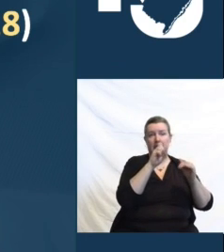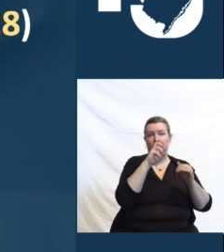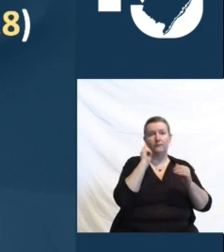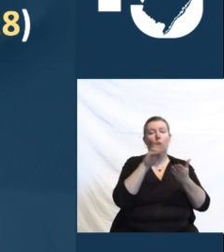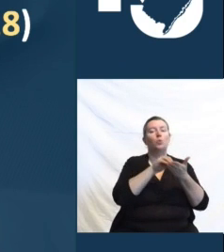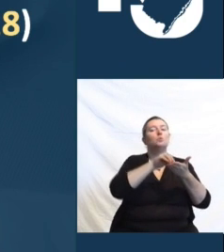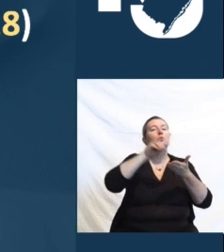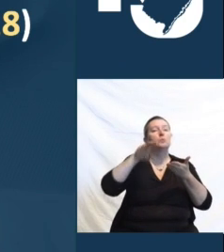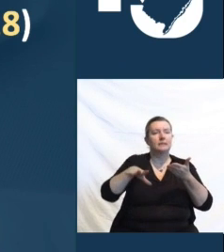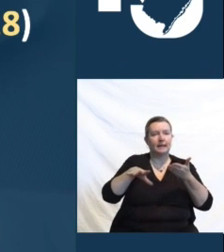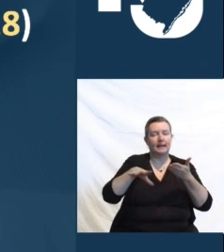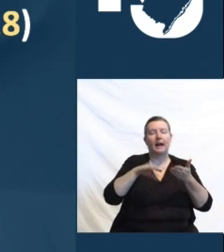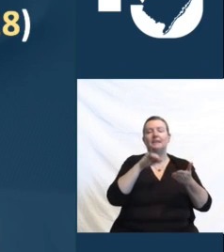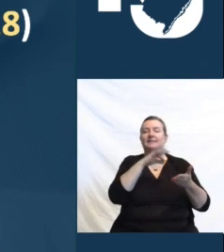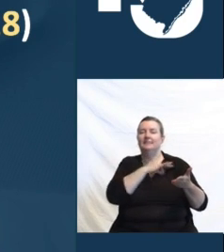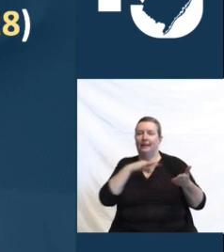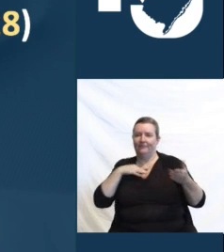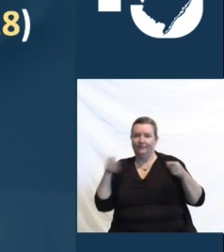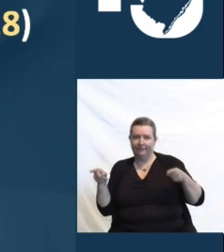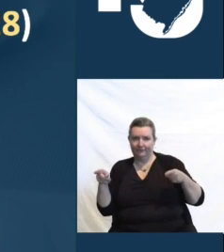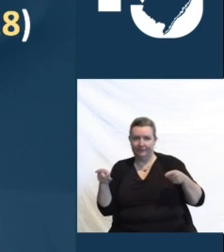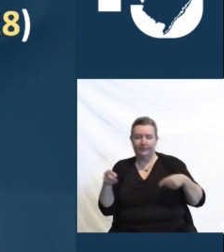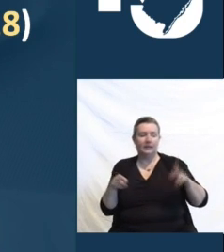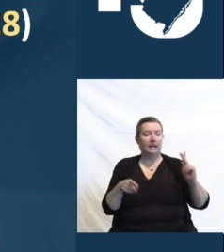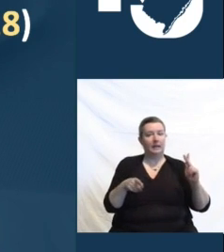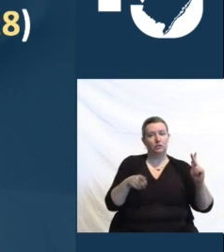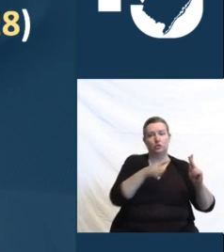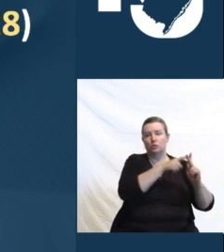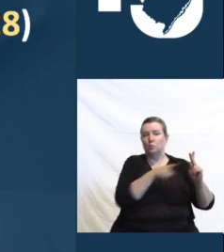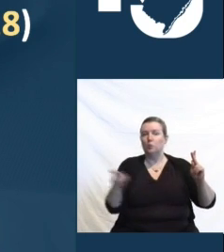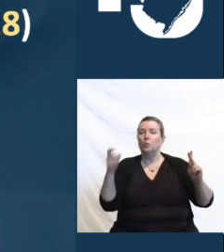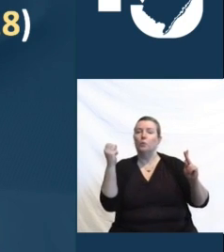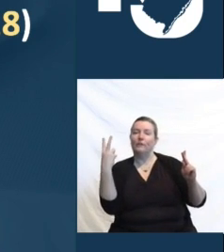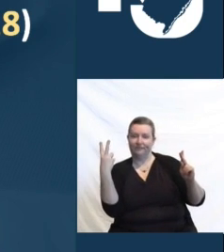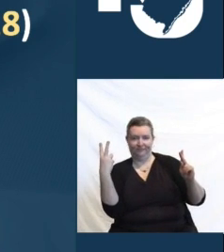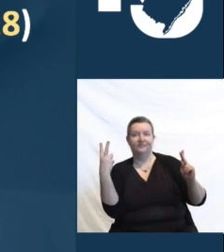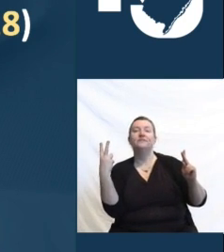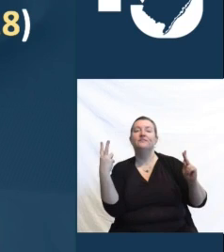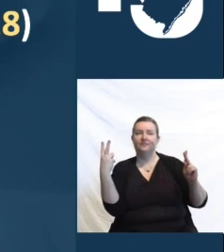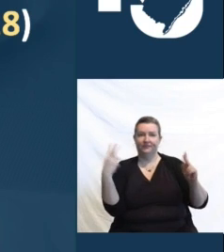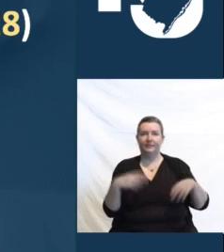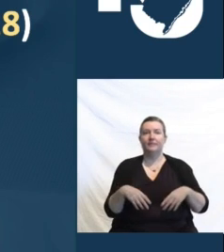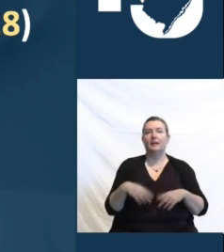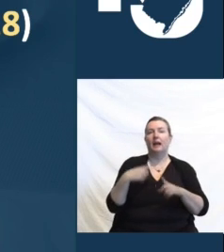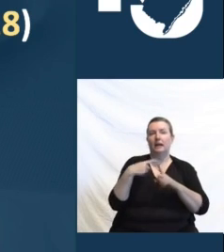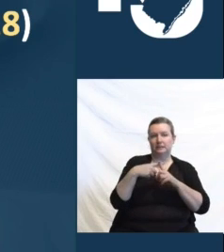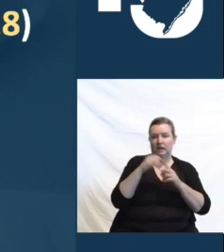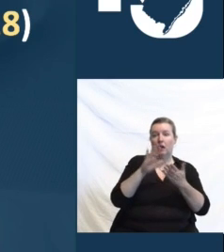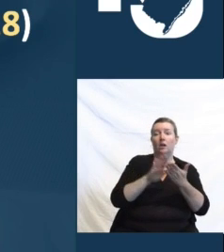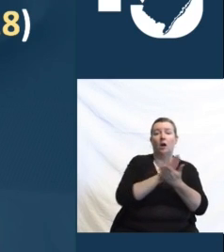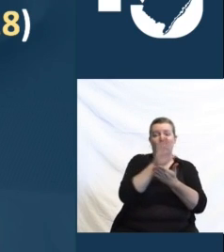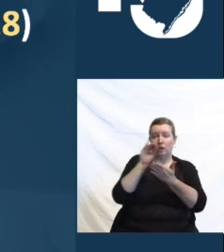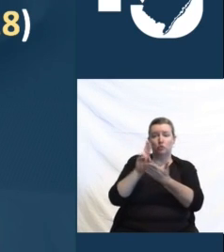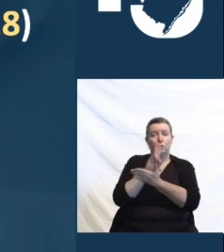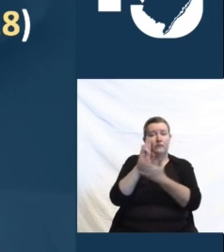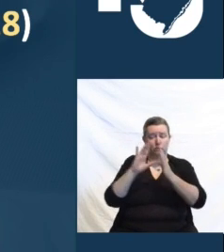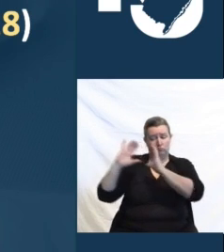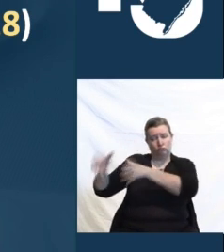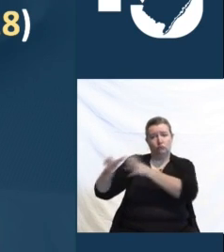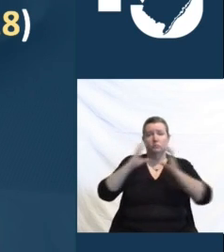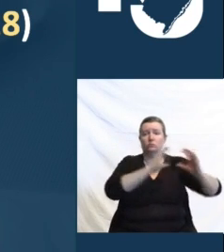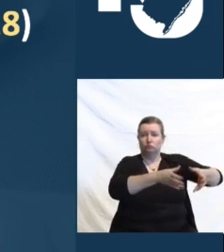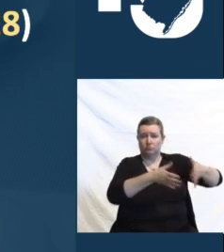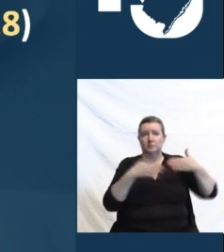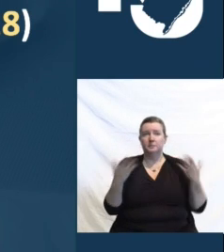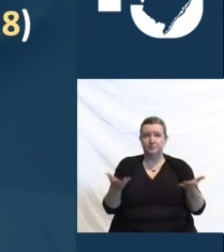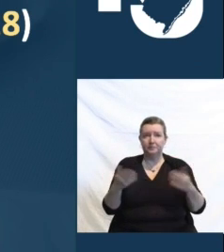at our pre-K through 12 schools and districts, and at our colleges and universities. This data goes beyond the